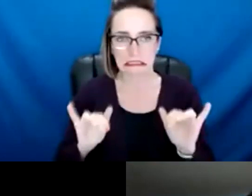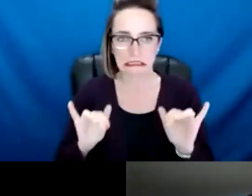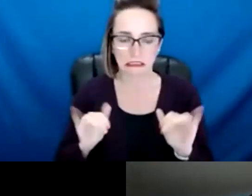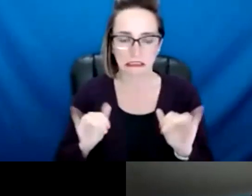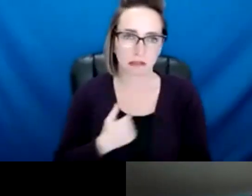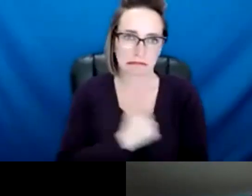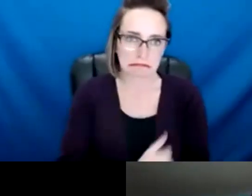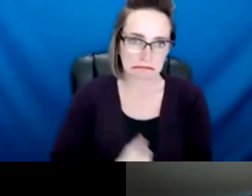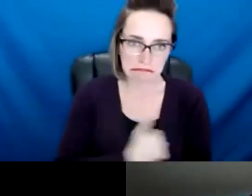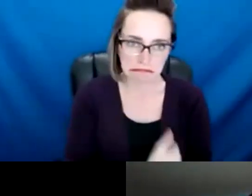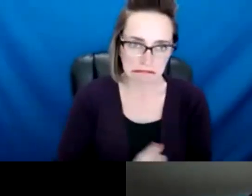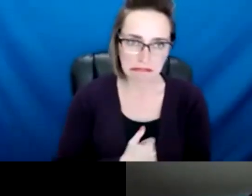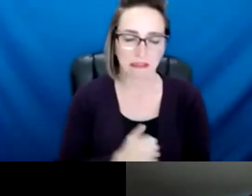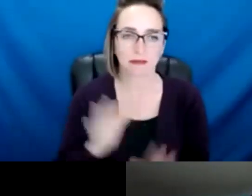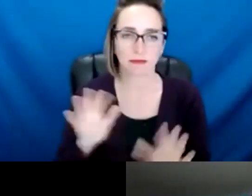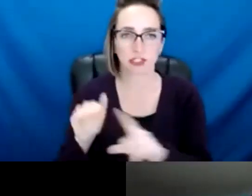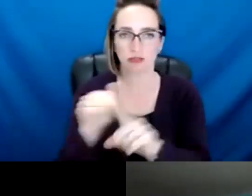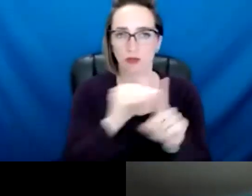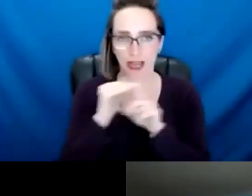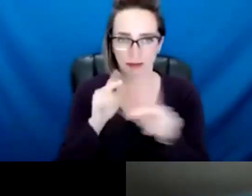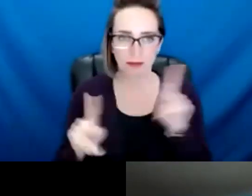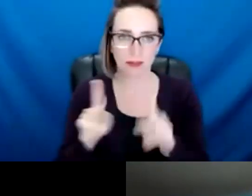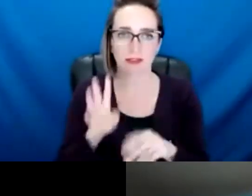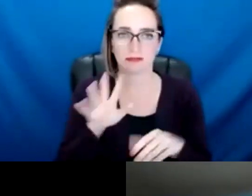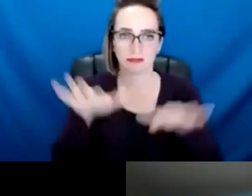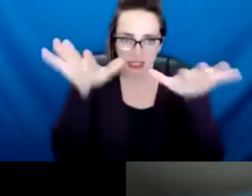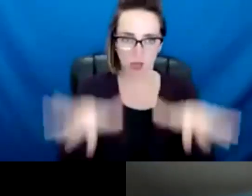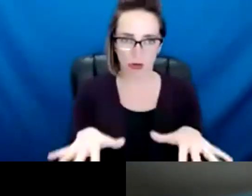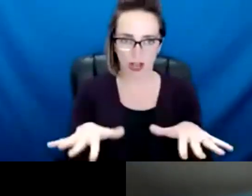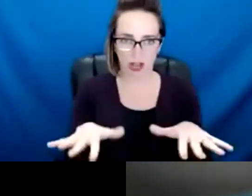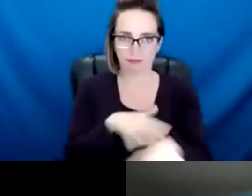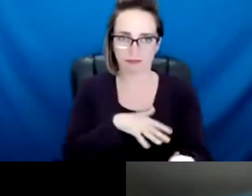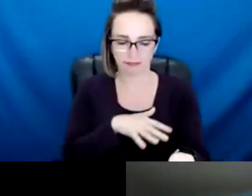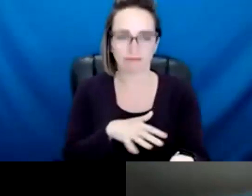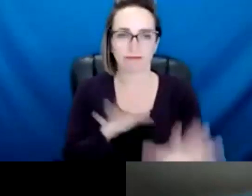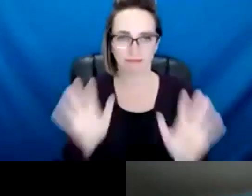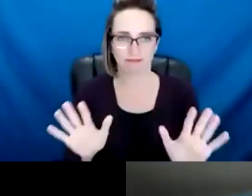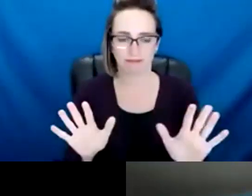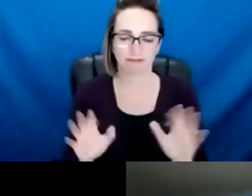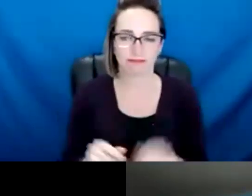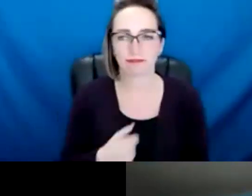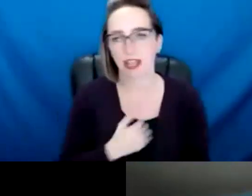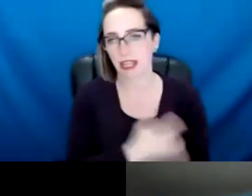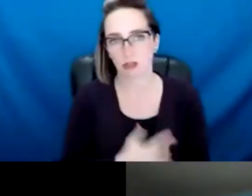just wanted to be mindful of that. And I appreciate that request to ask us to slow down.